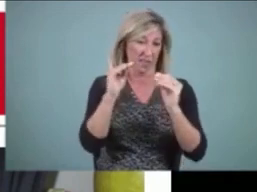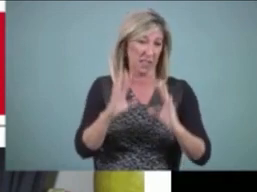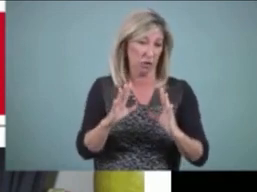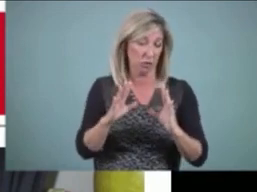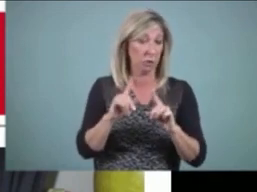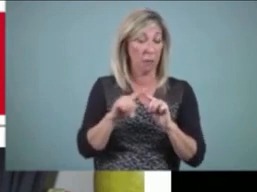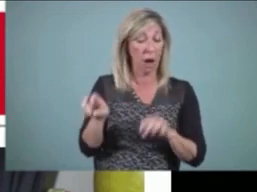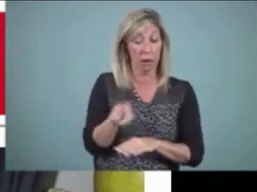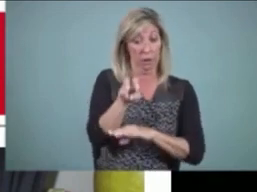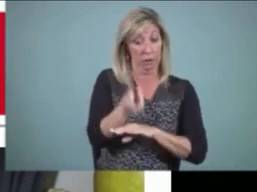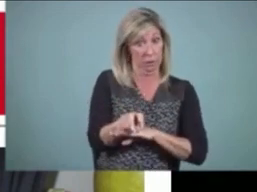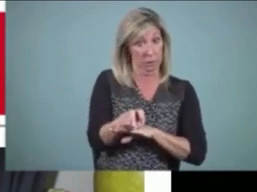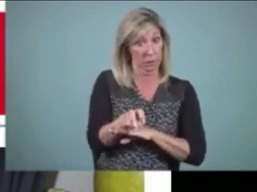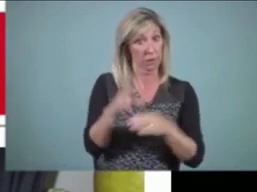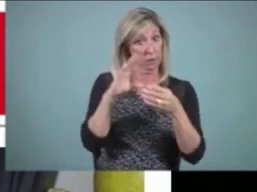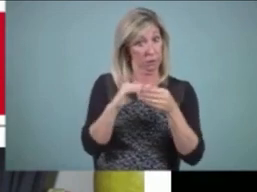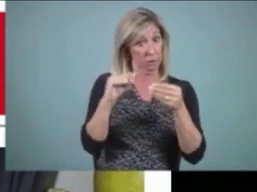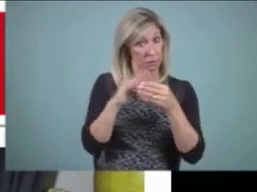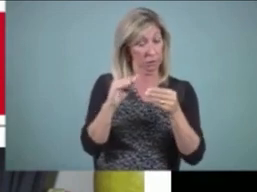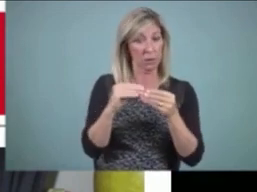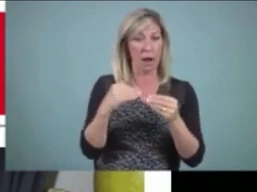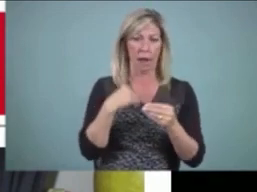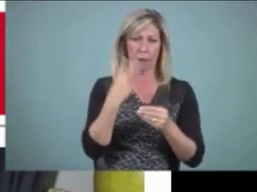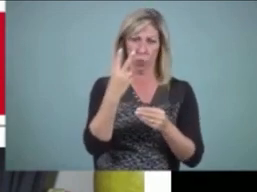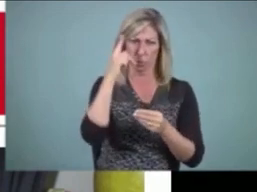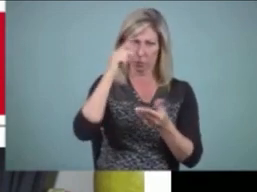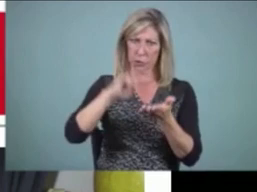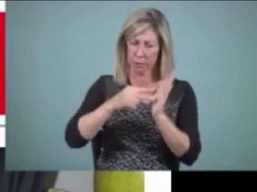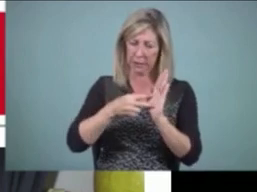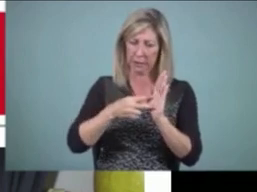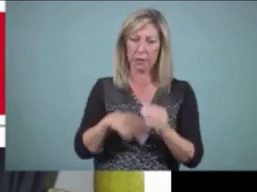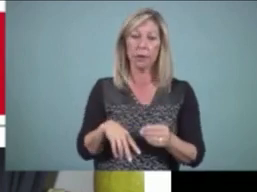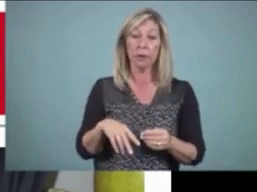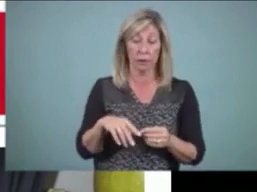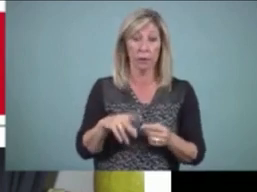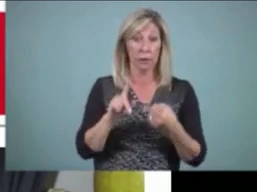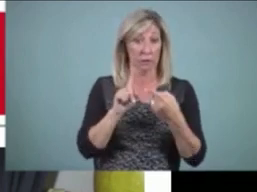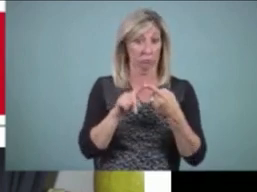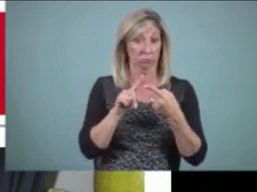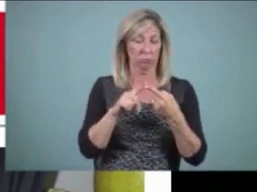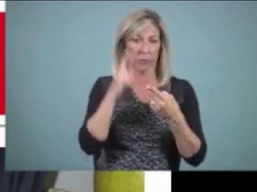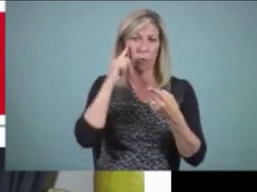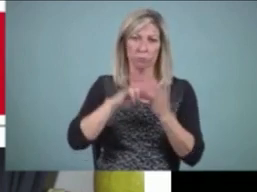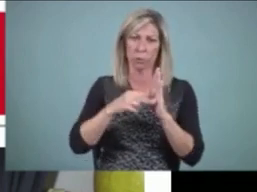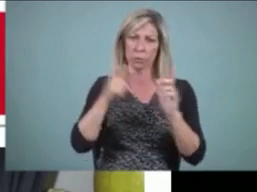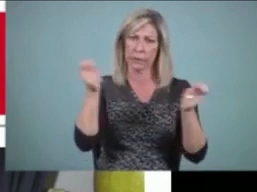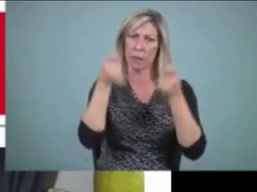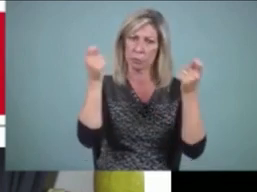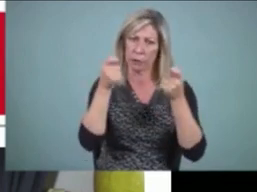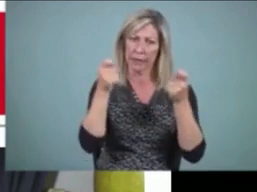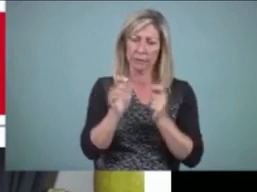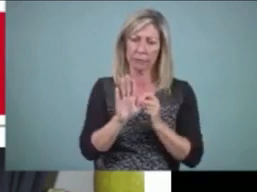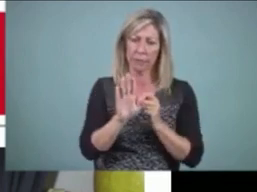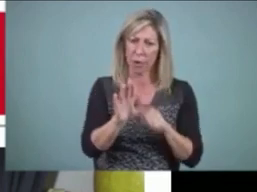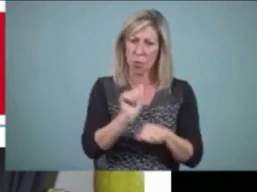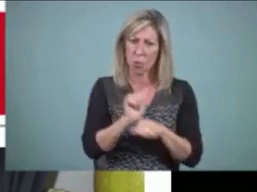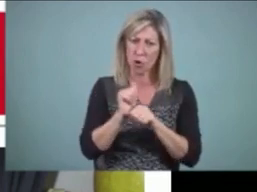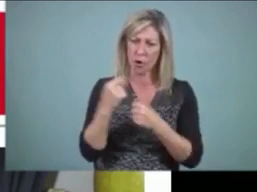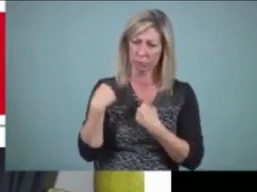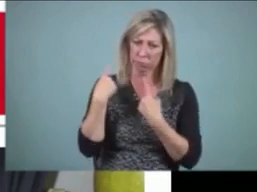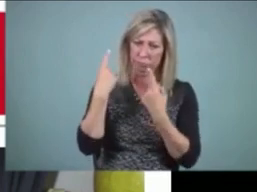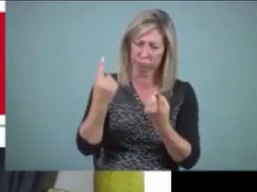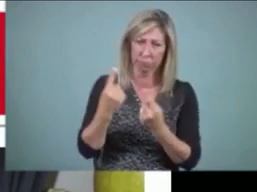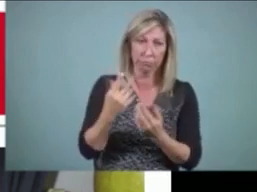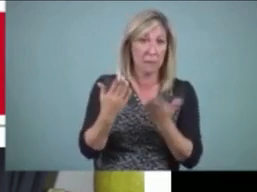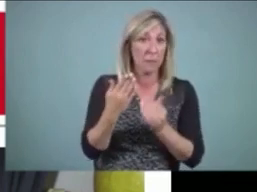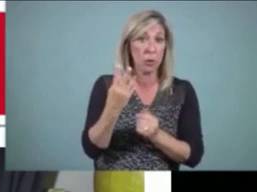One, to celebrate work that was already done. So if a student had brought a piece to fruition, had gone through a couple of drafts,